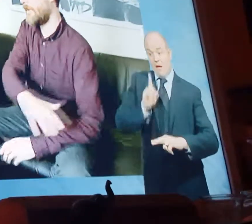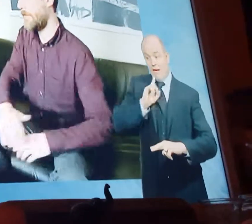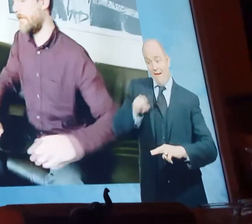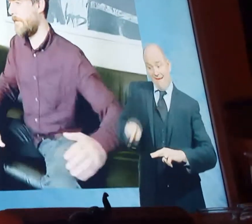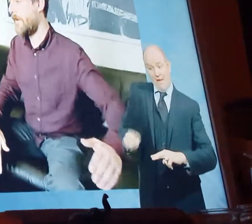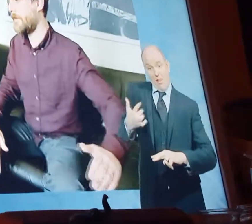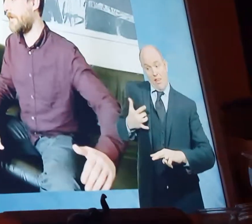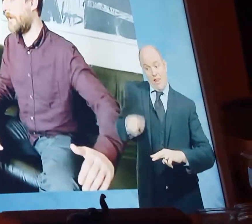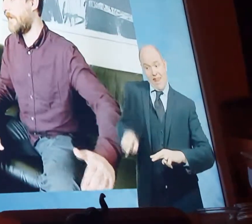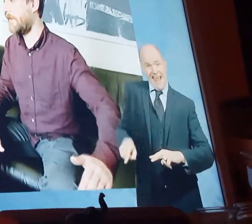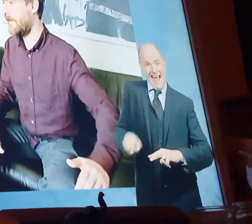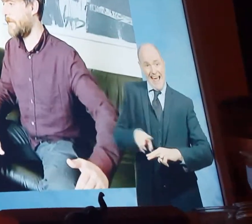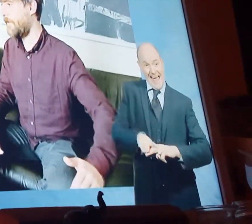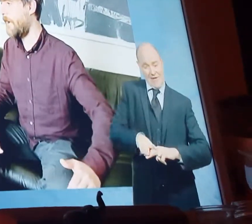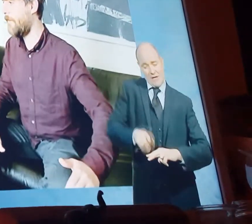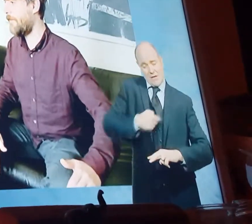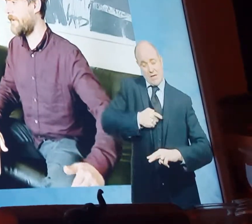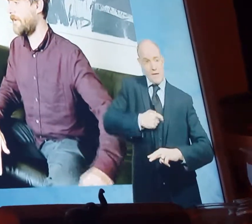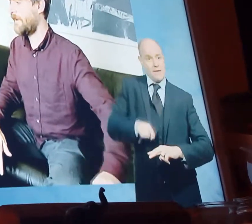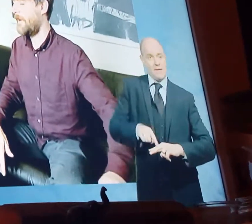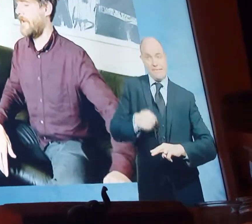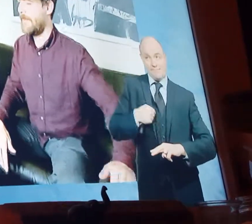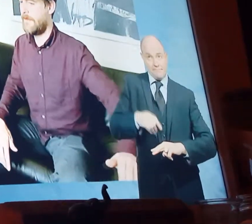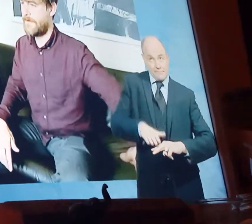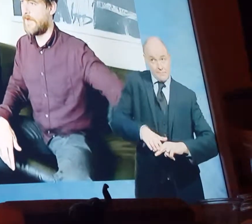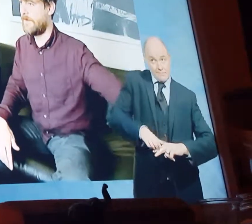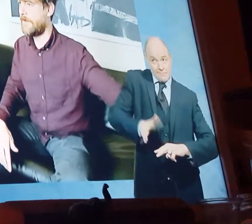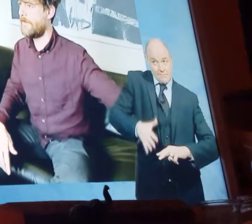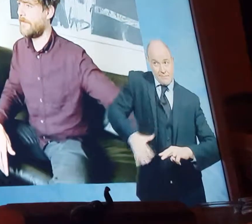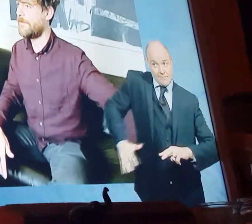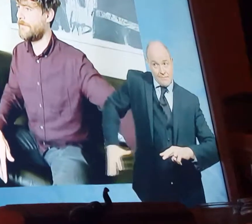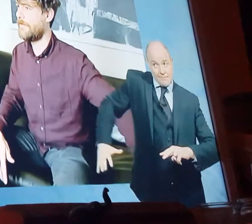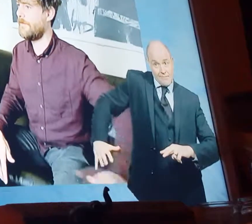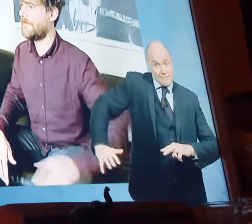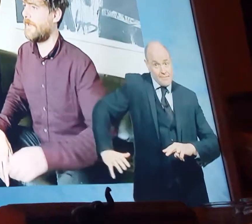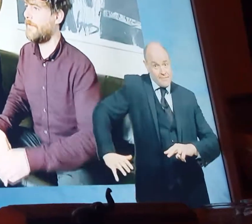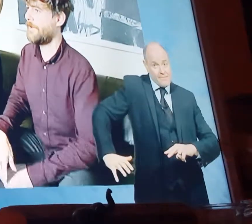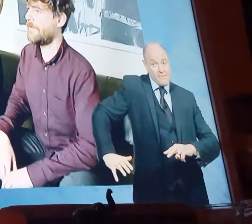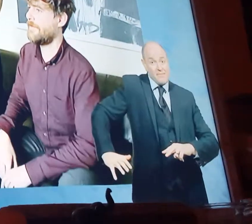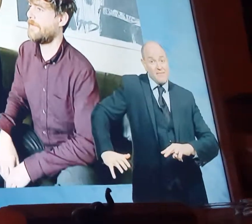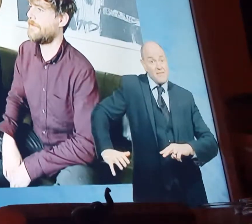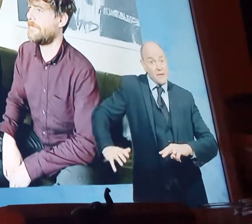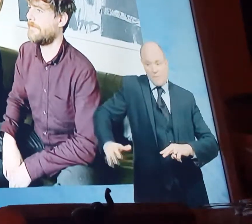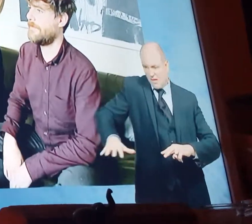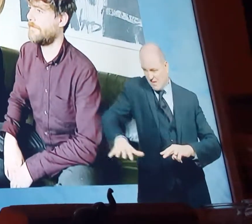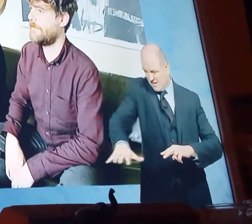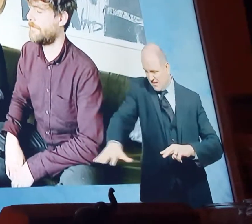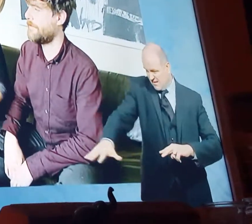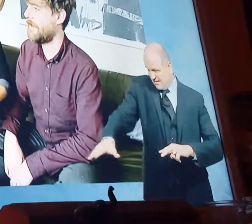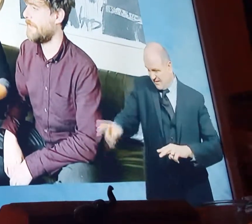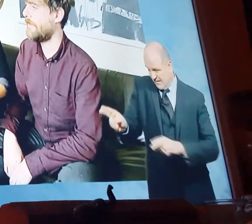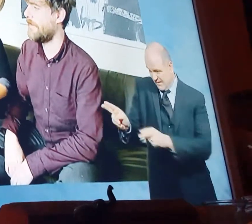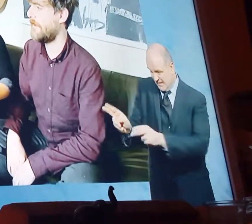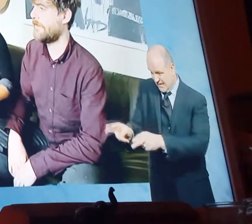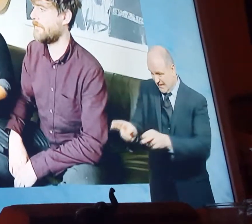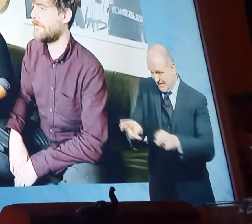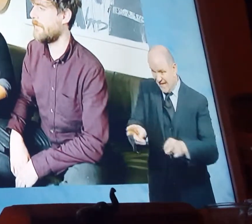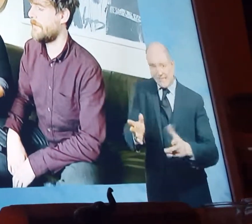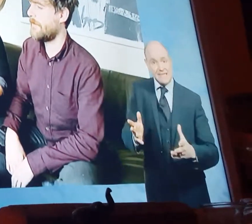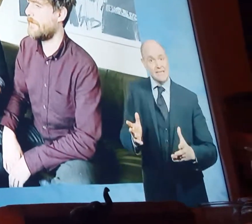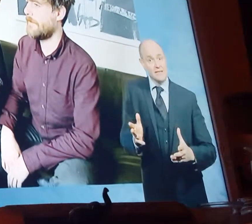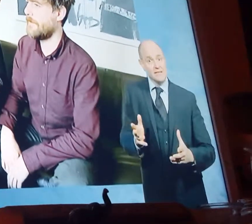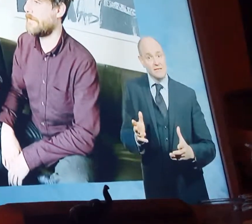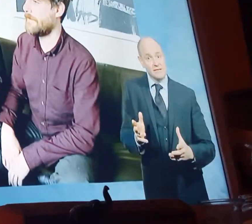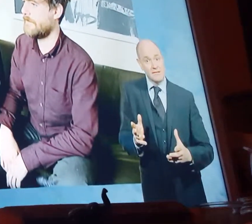who I put my arm over. And then behind her there were dead bodies. Just behind her. 20